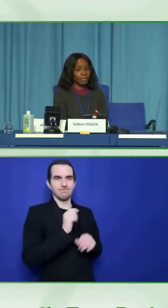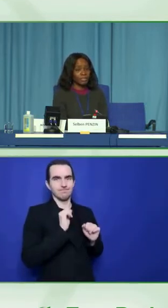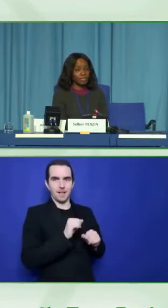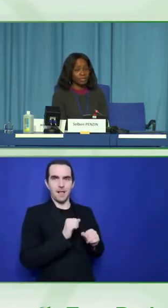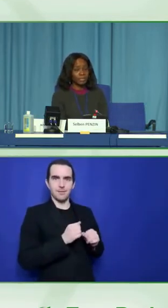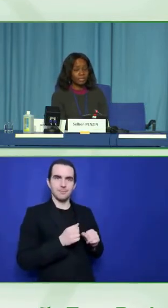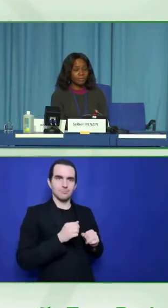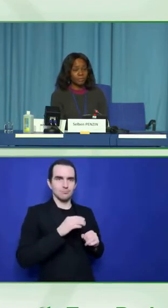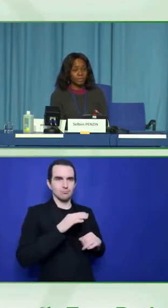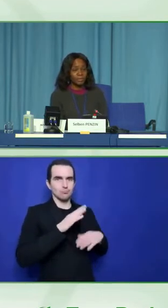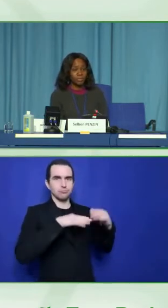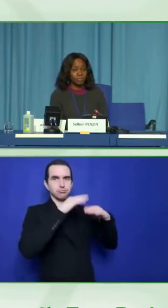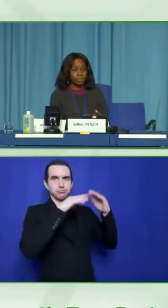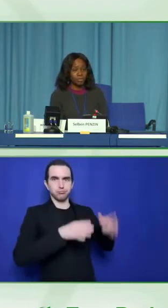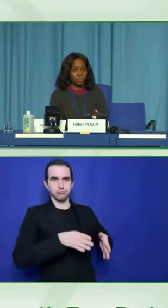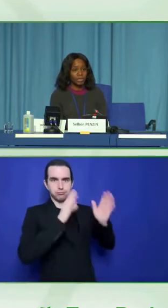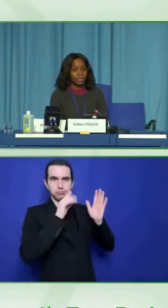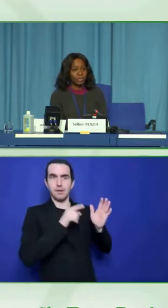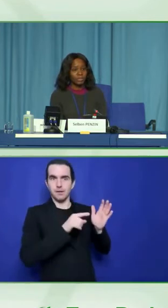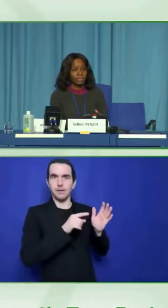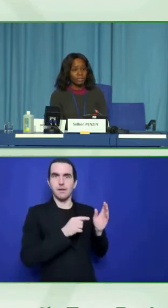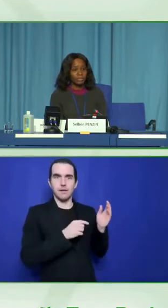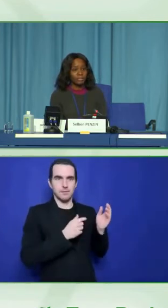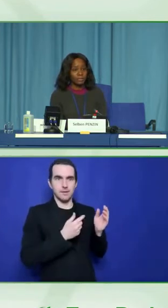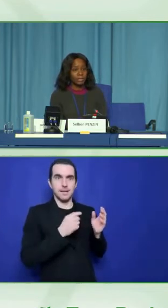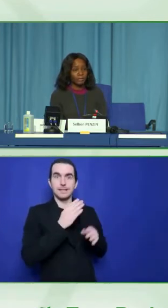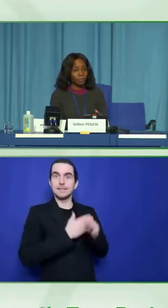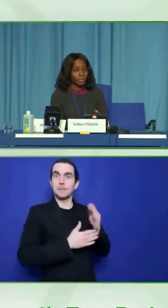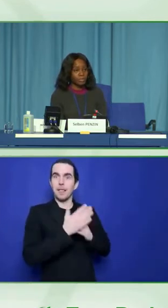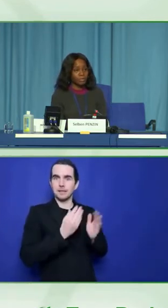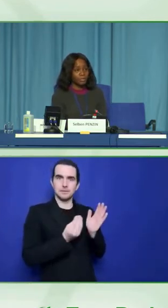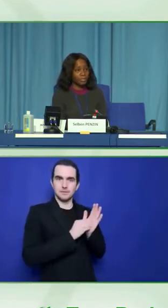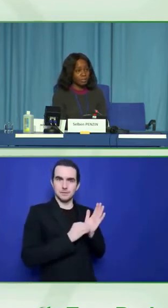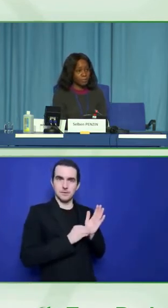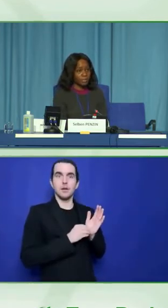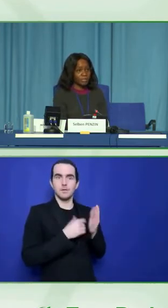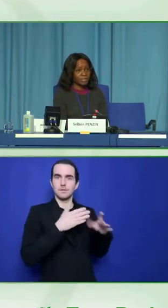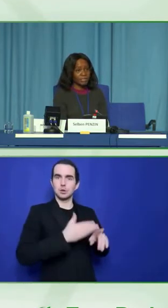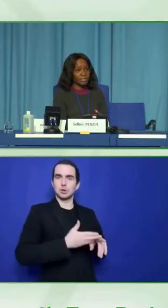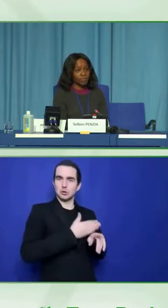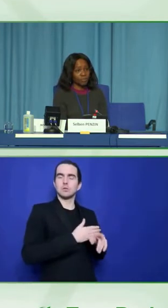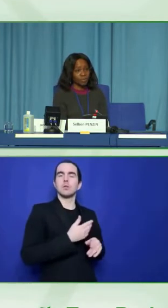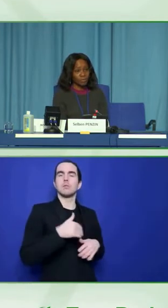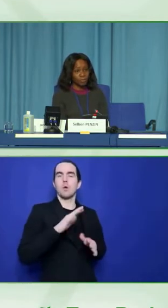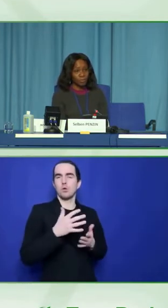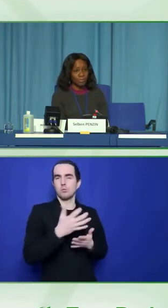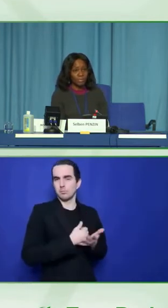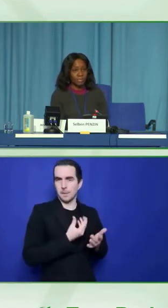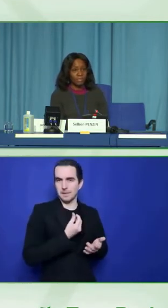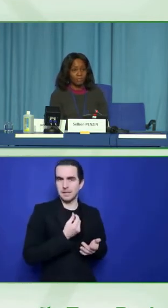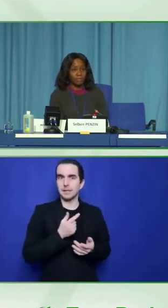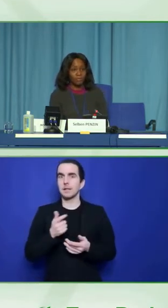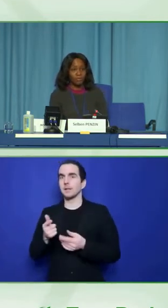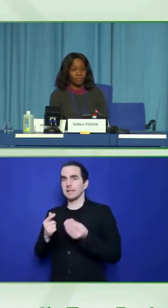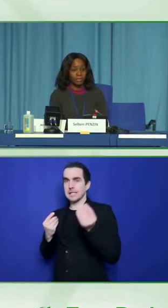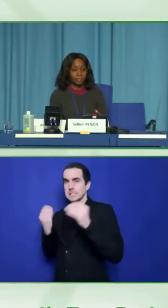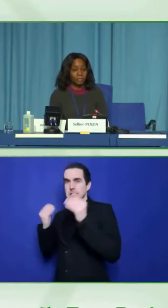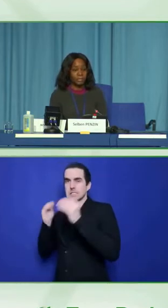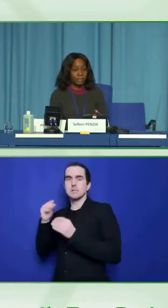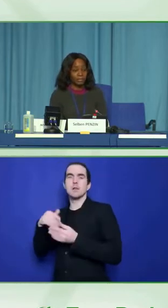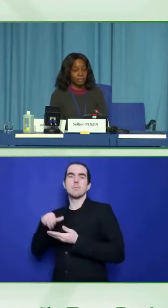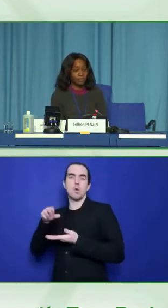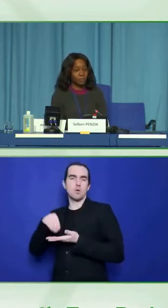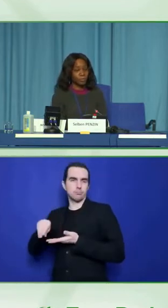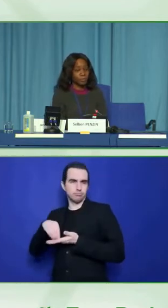we, the National Disability Commission is adopting the disability standards which we have developed in Sightsavers to